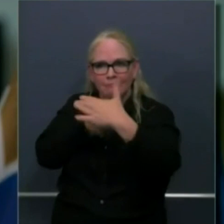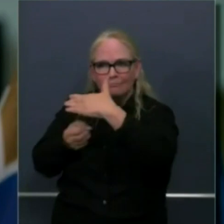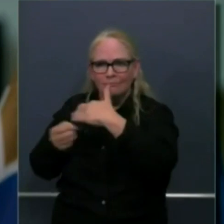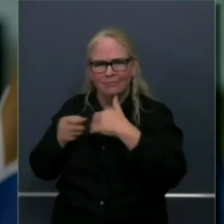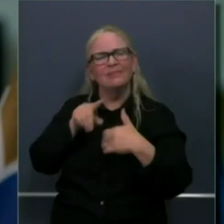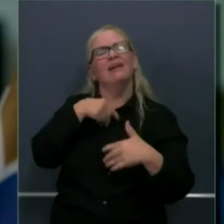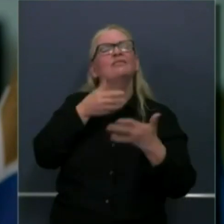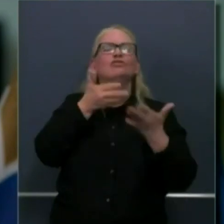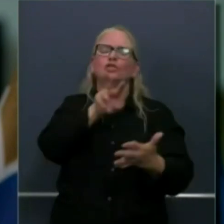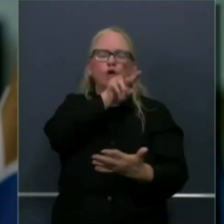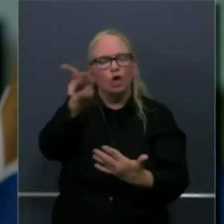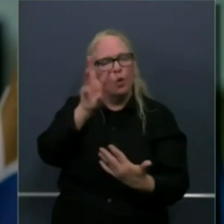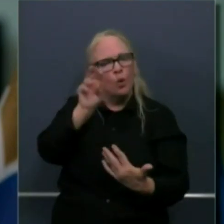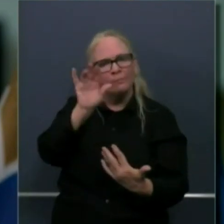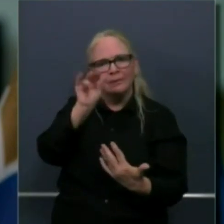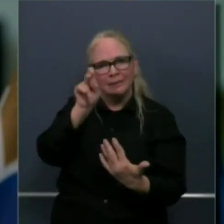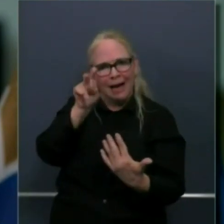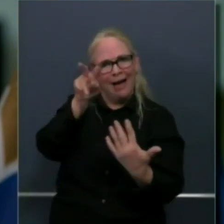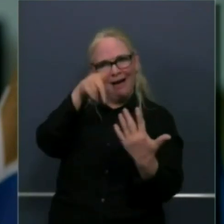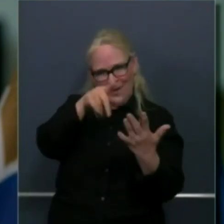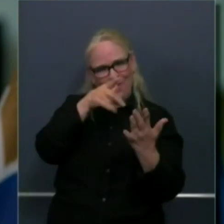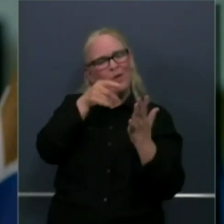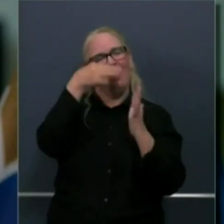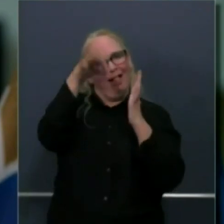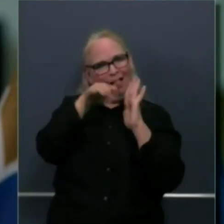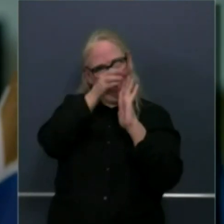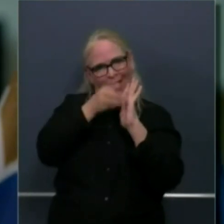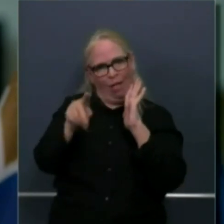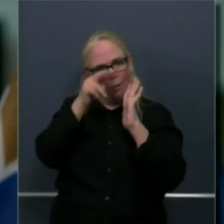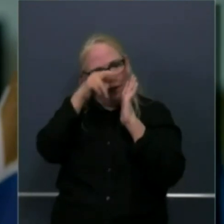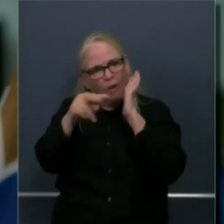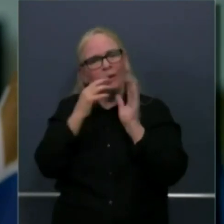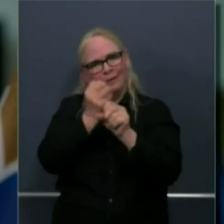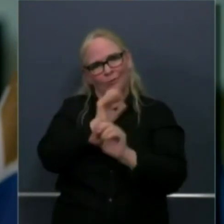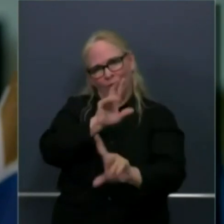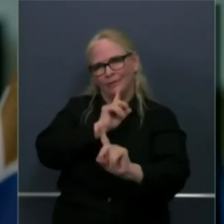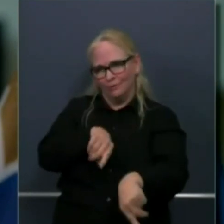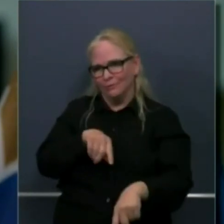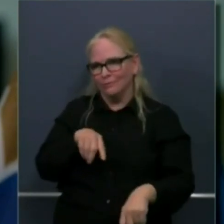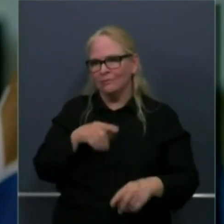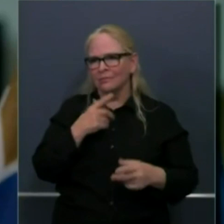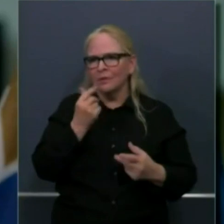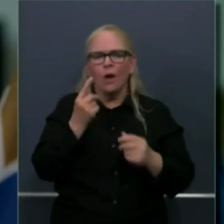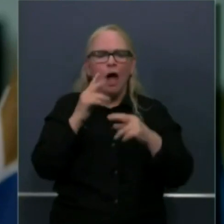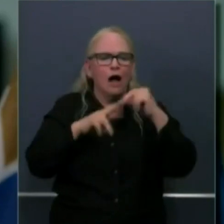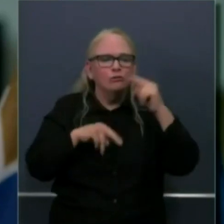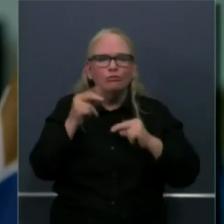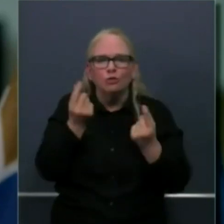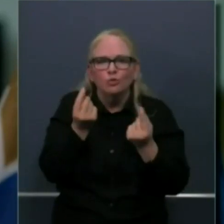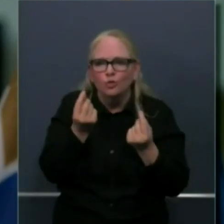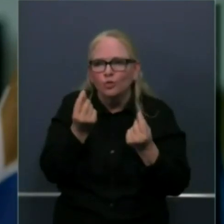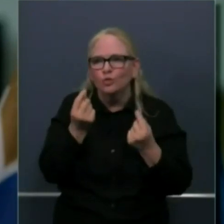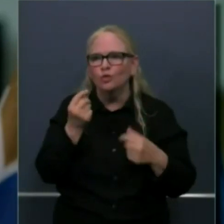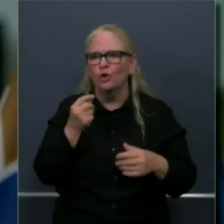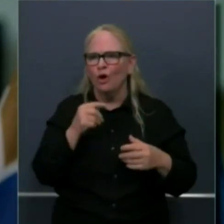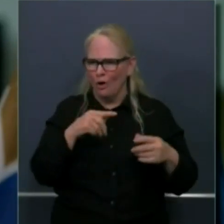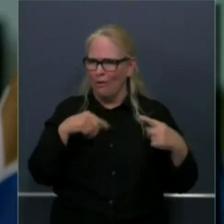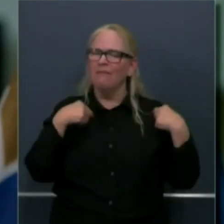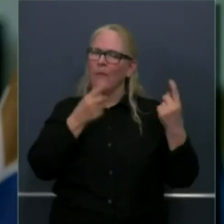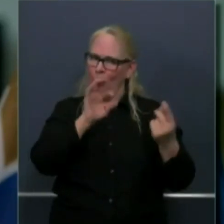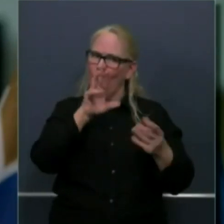never close construction and the like. In each one of those categories, you add them all up,